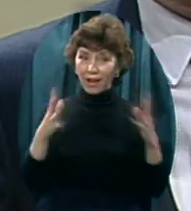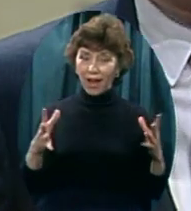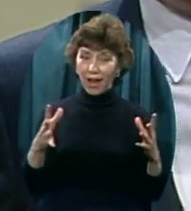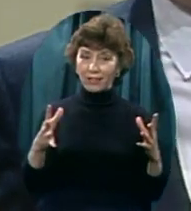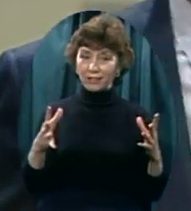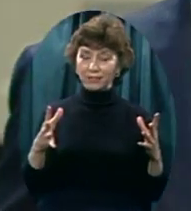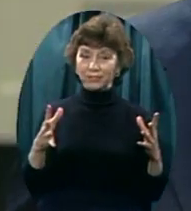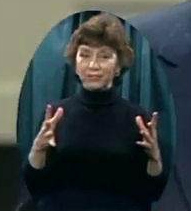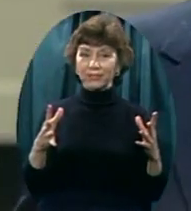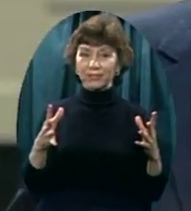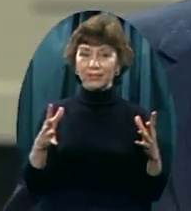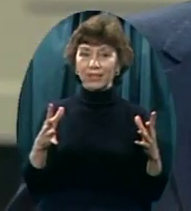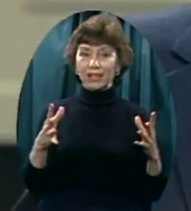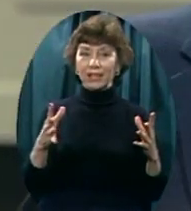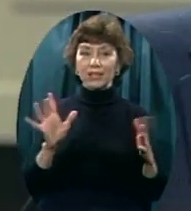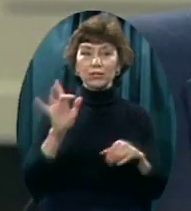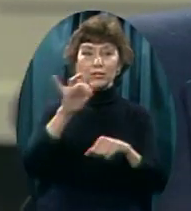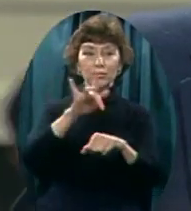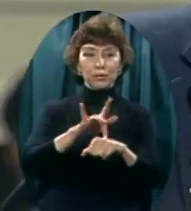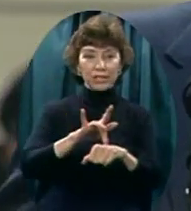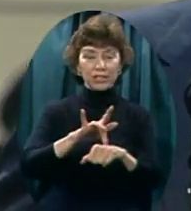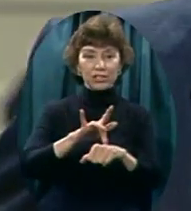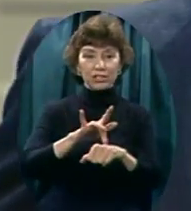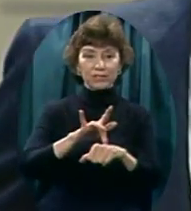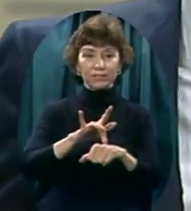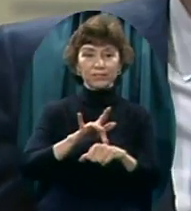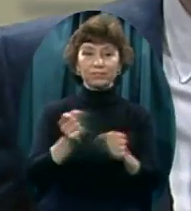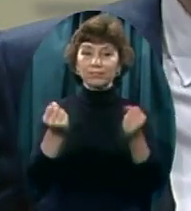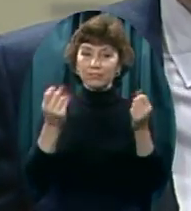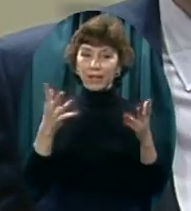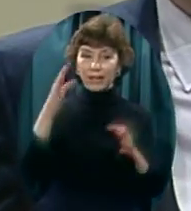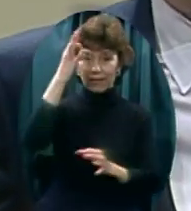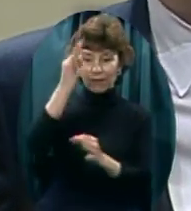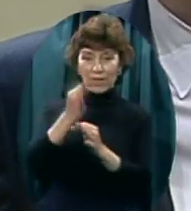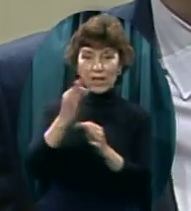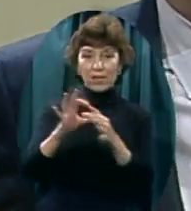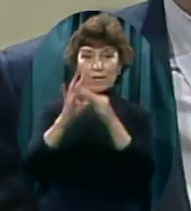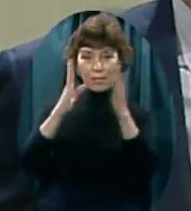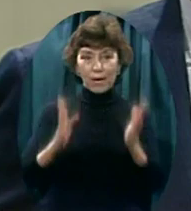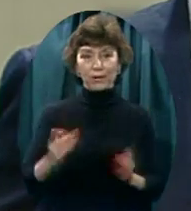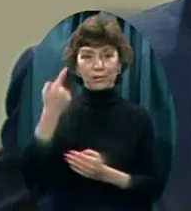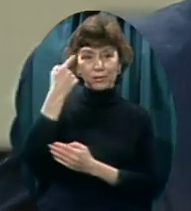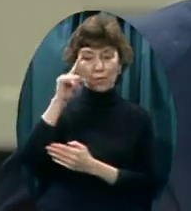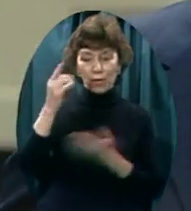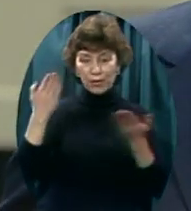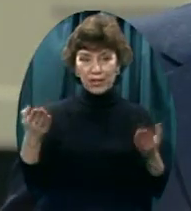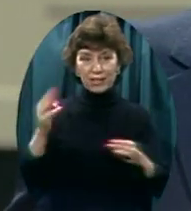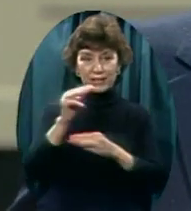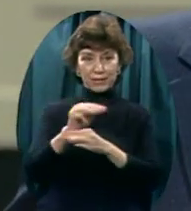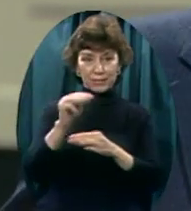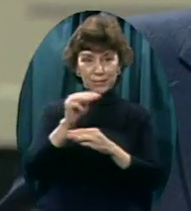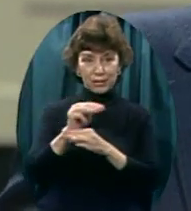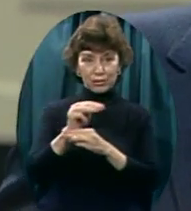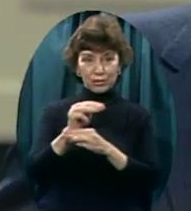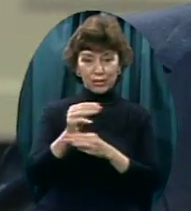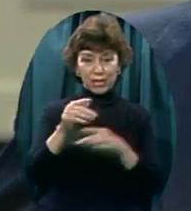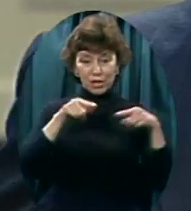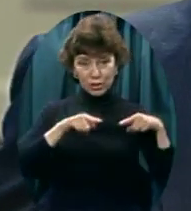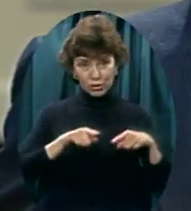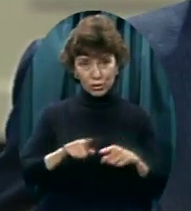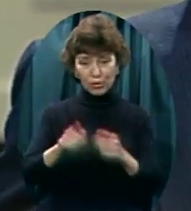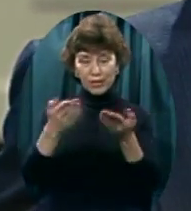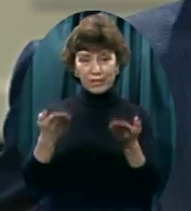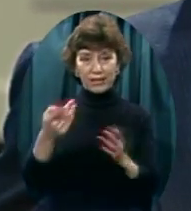certain number of faith partners for this ministry during this month. We have not reached that goal, and we are